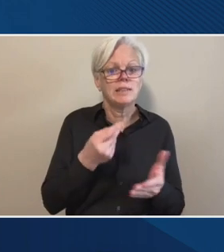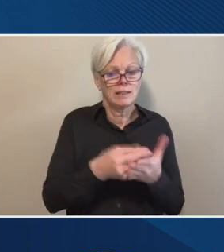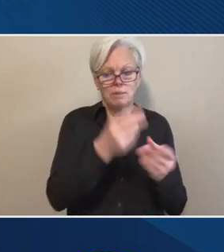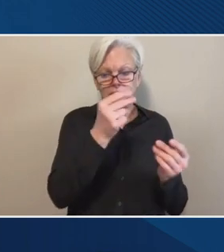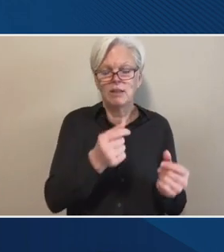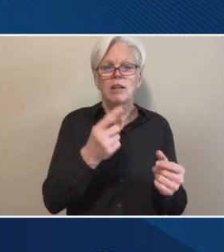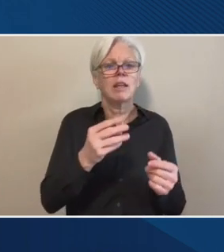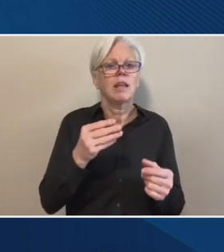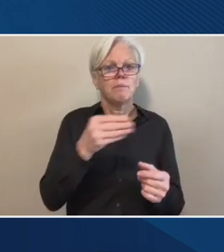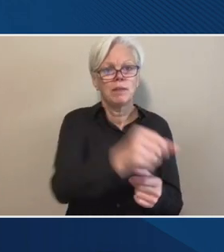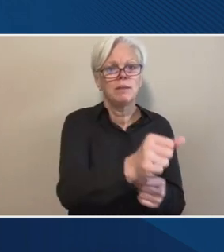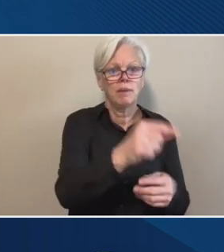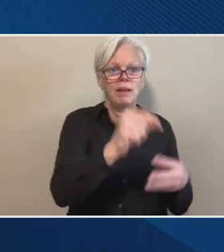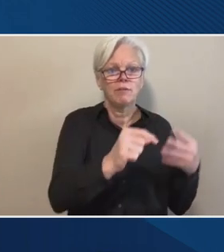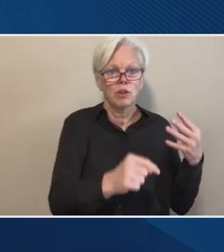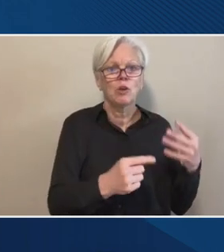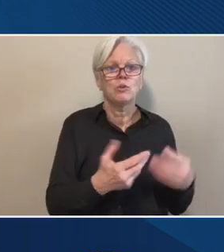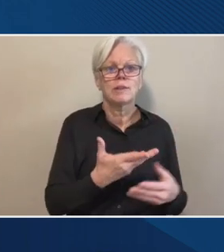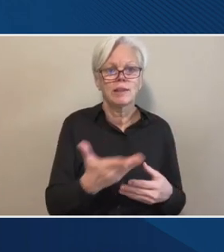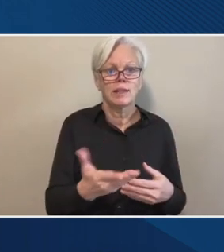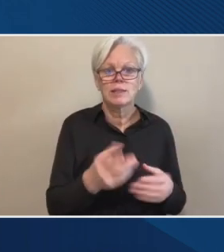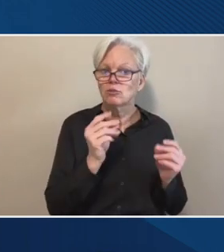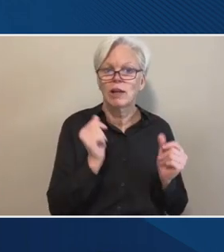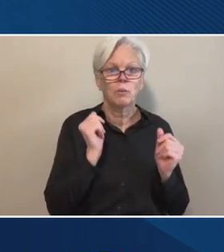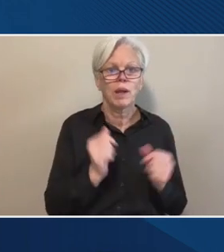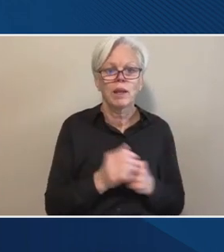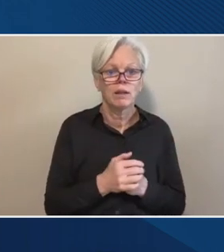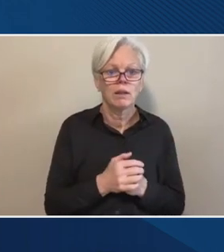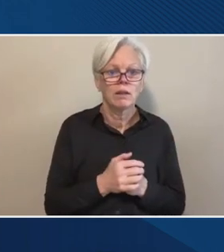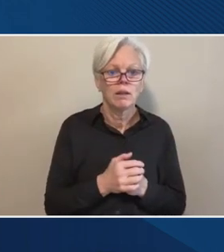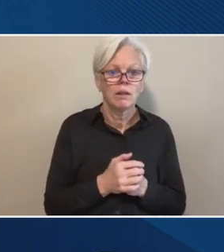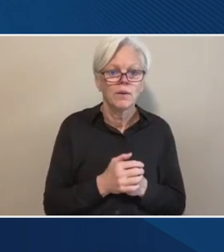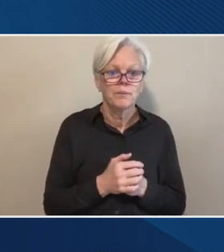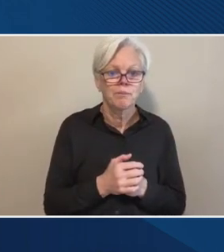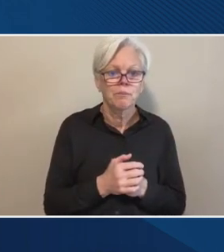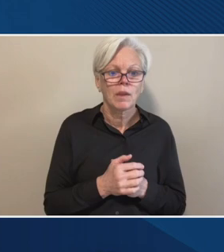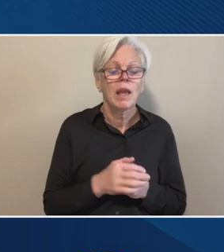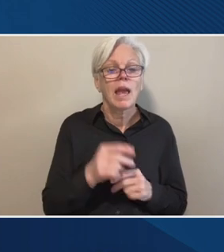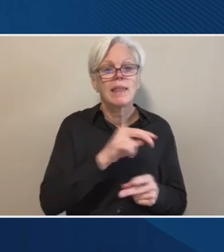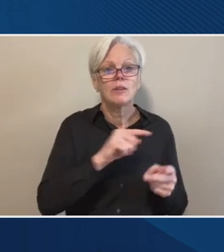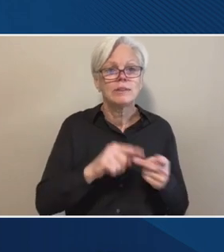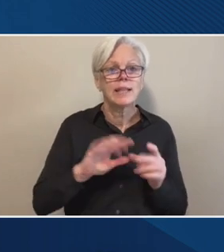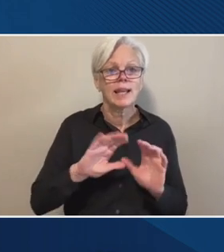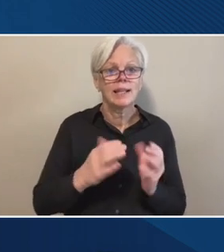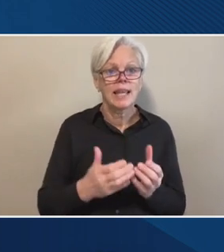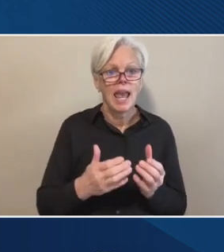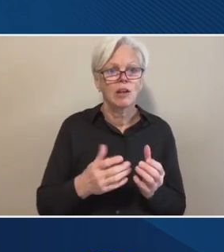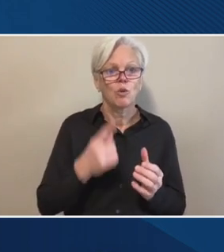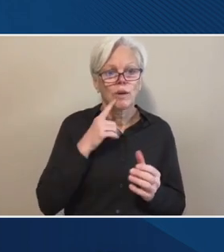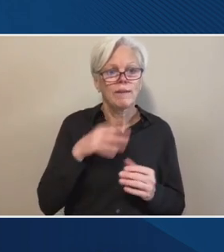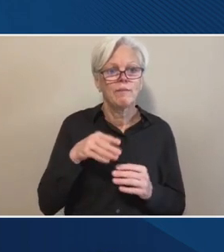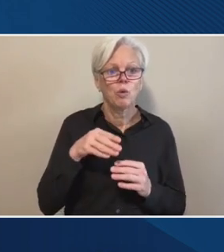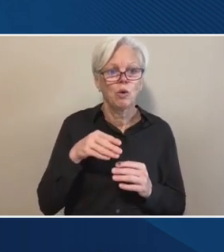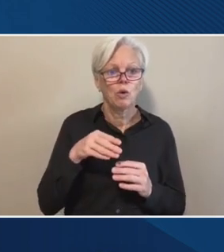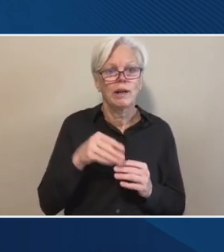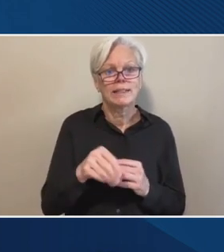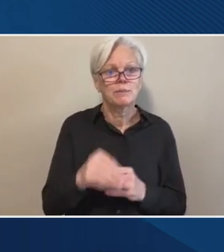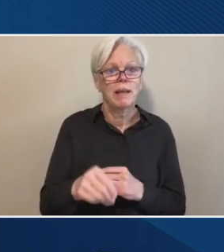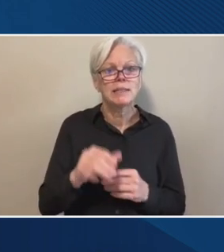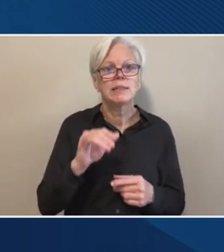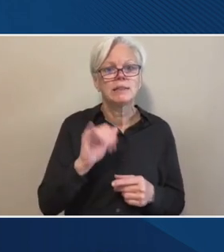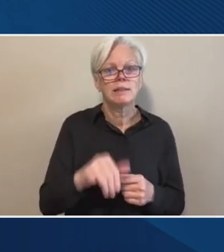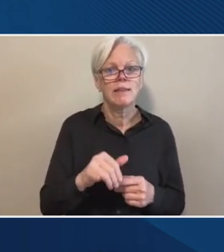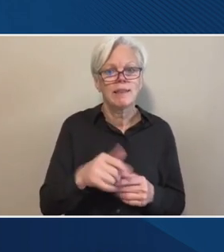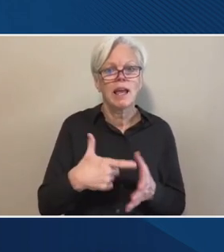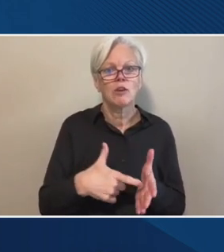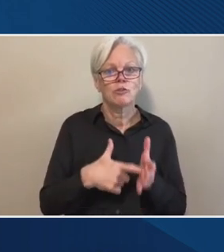uh, expenses, uh, immediately. Uh, we, there's a second category of expenses, um, that, uh, require the student's